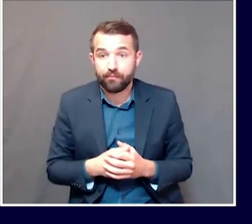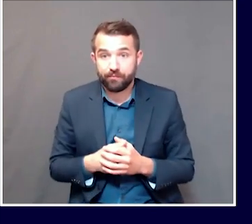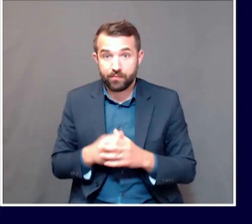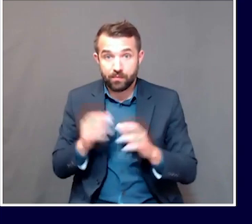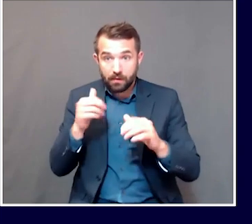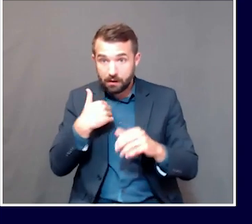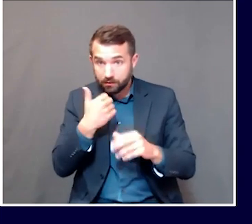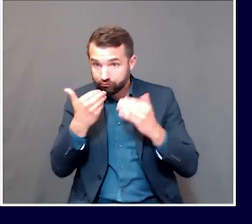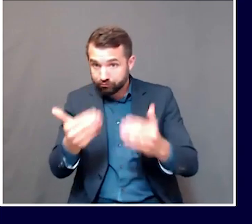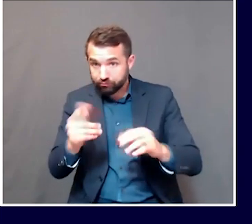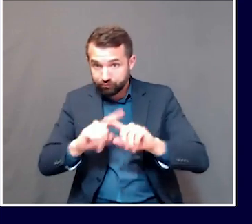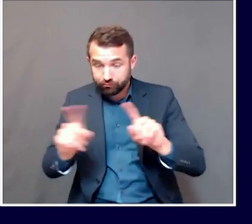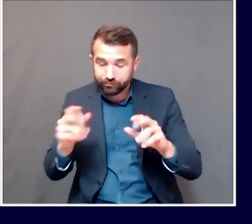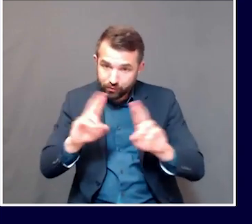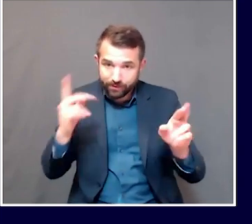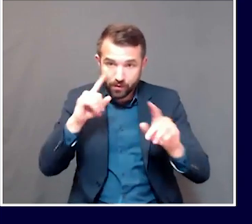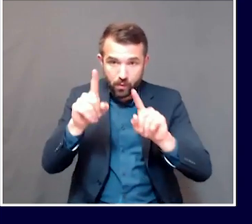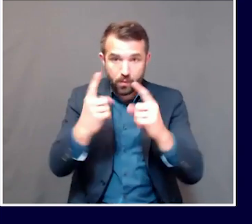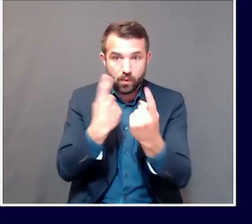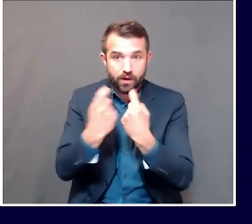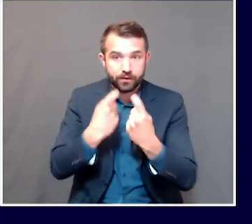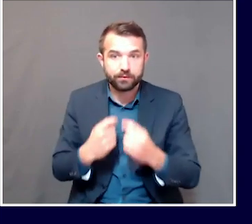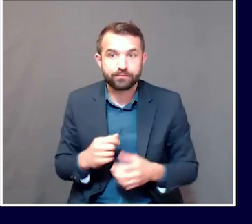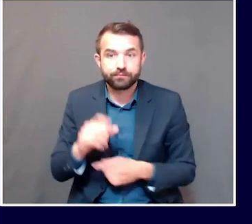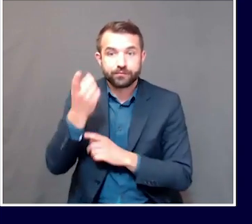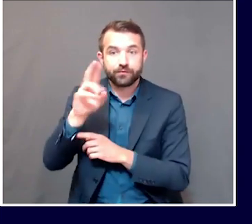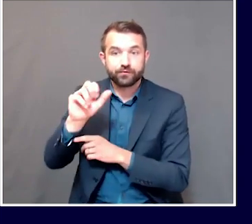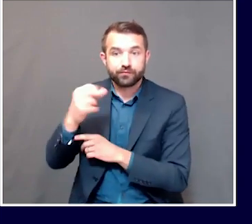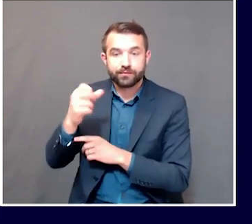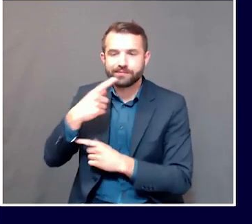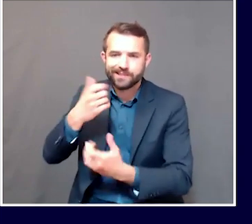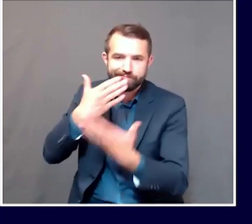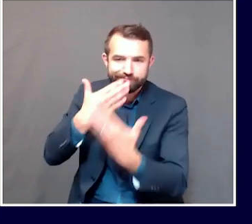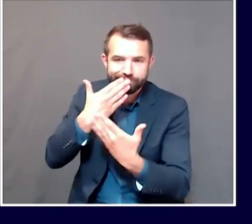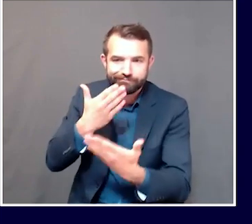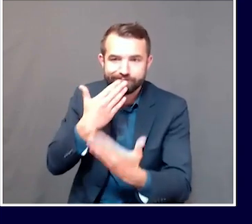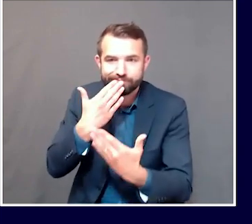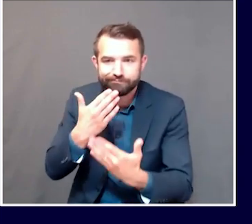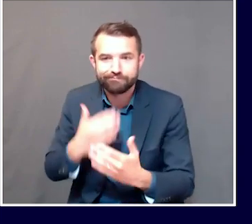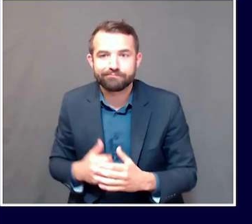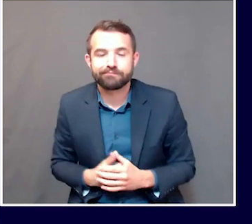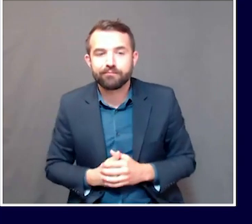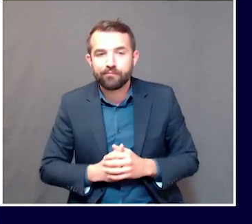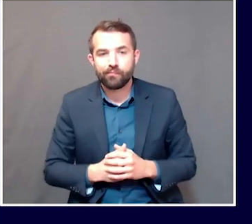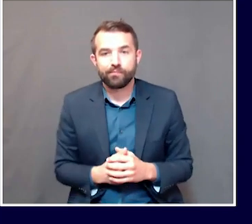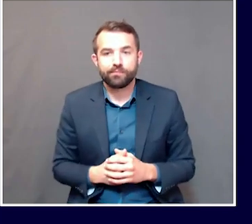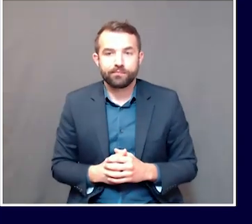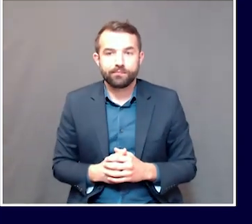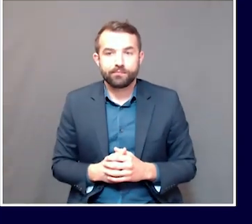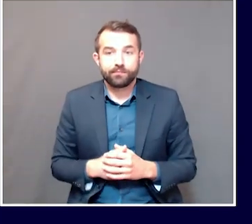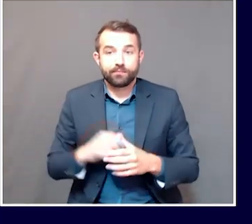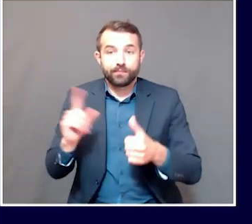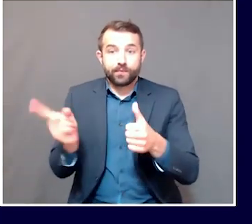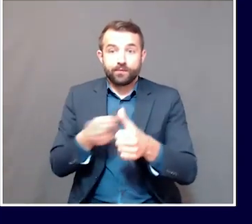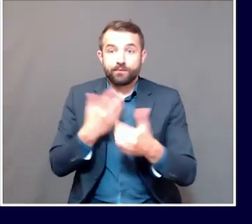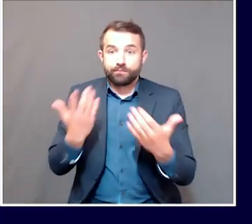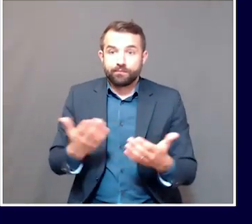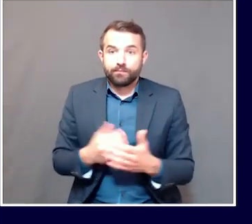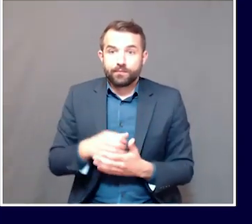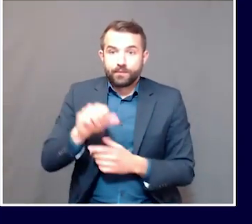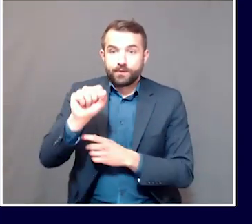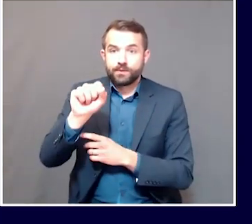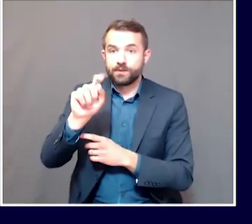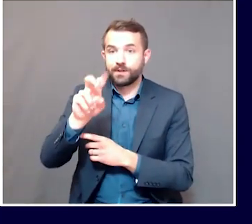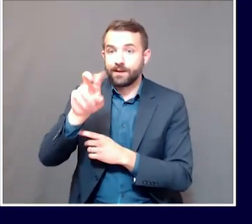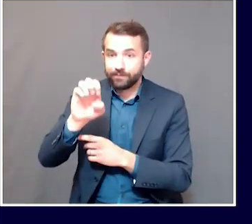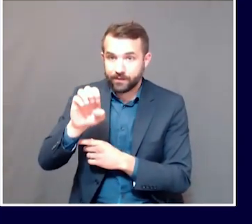Great. Thank you, Governor Mills. Thank you, Commissioner Johnson. We'll turn over to our colleagues in the media and today's first question goes to Steve Missler from Maine Public.